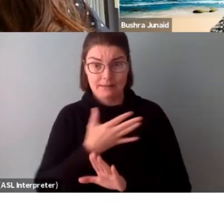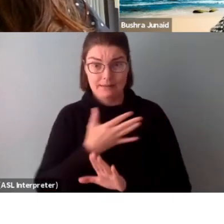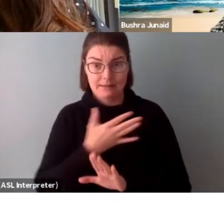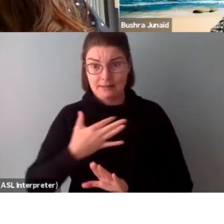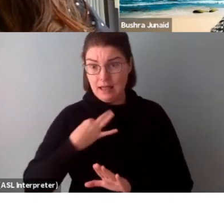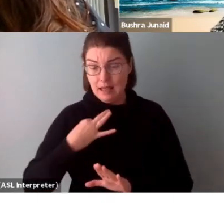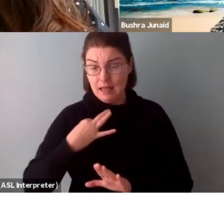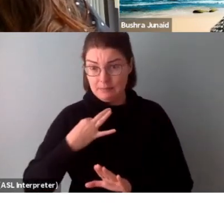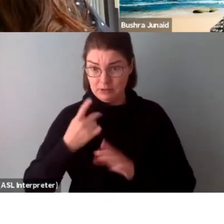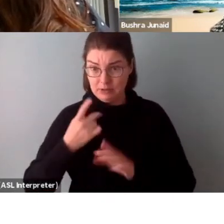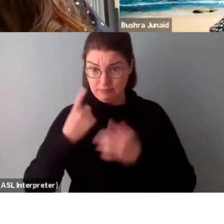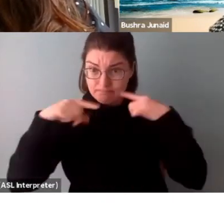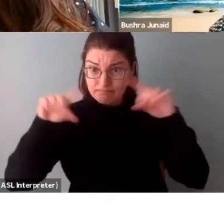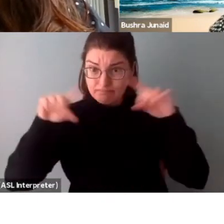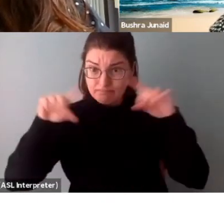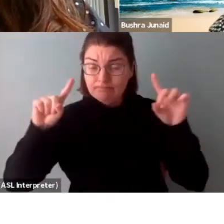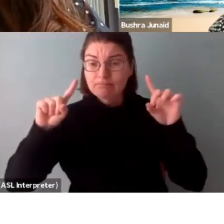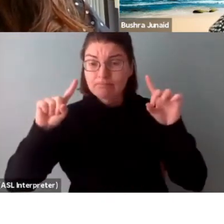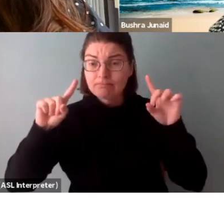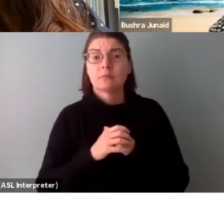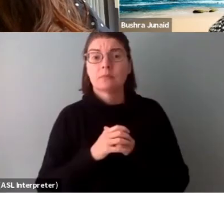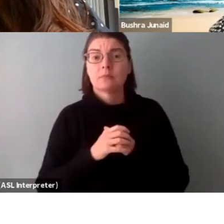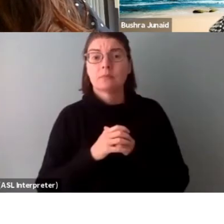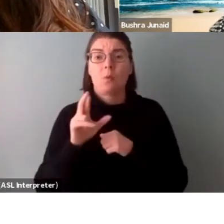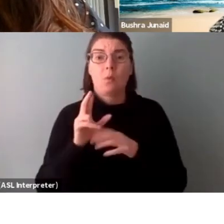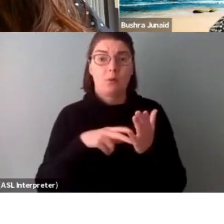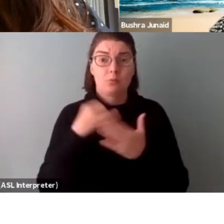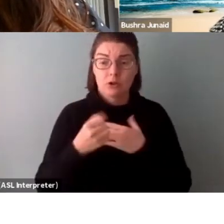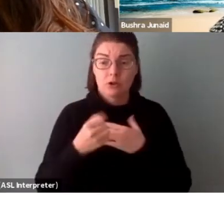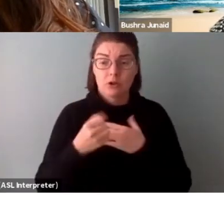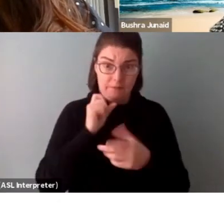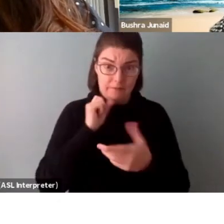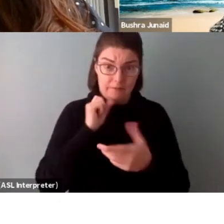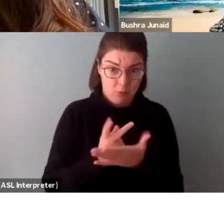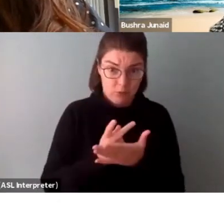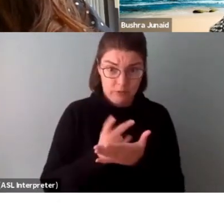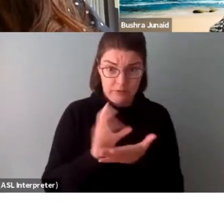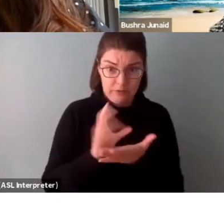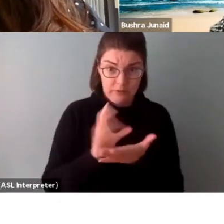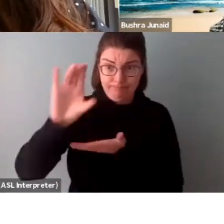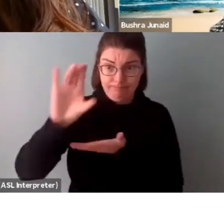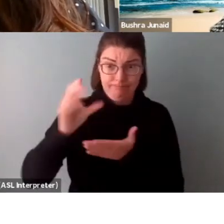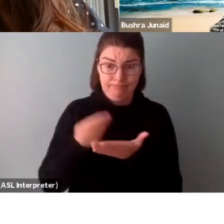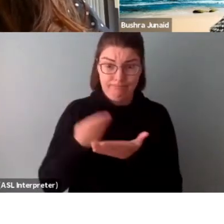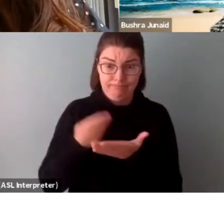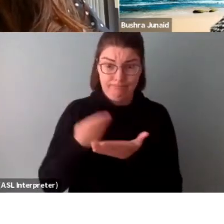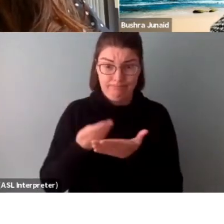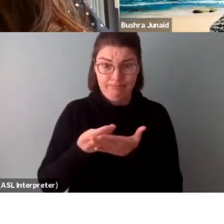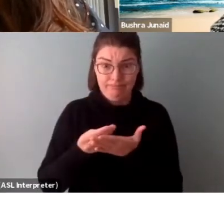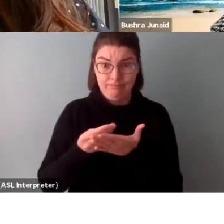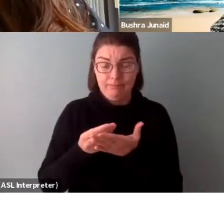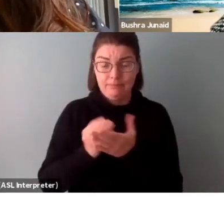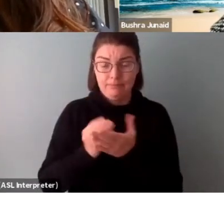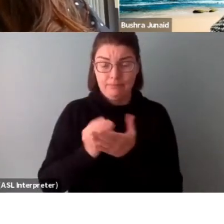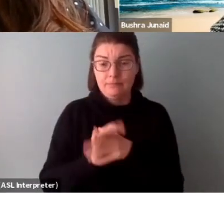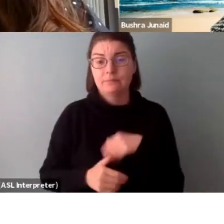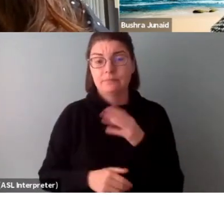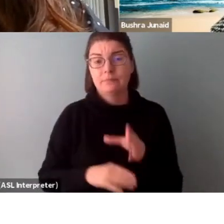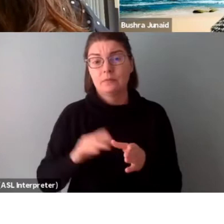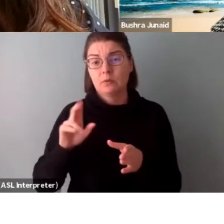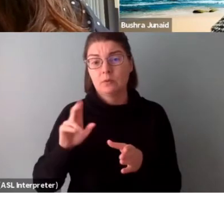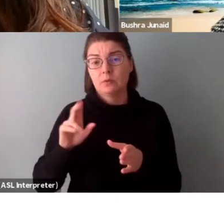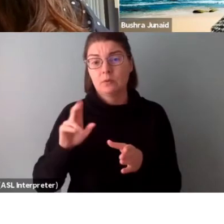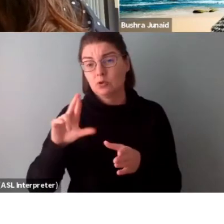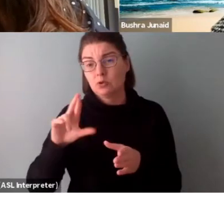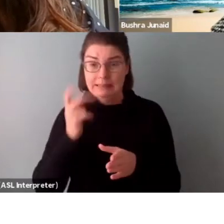that have been successful or projects that were successfully funded. Mm-hmm. So to see who's